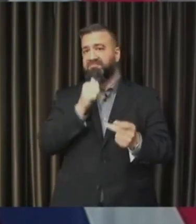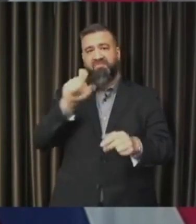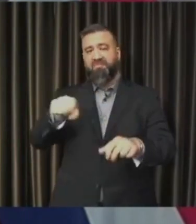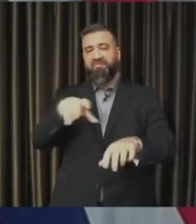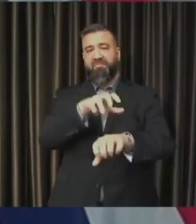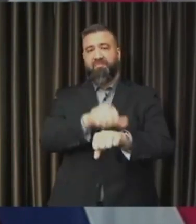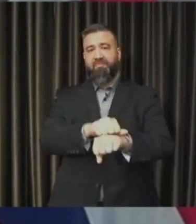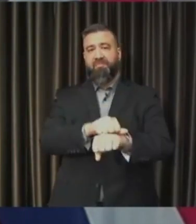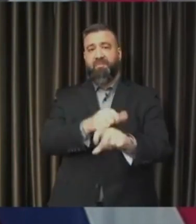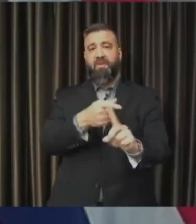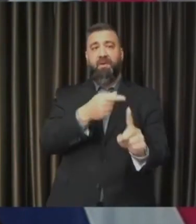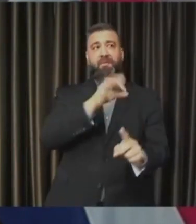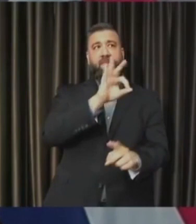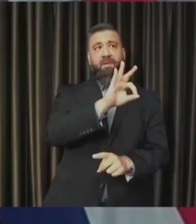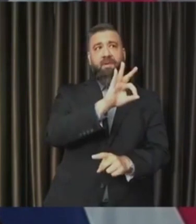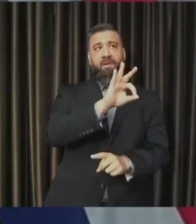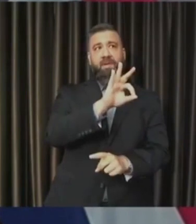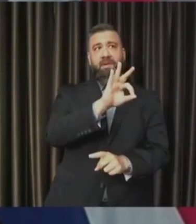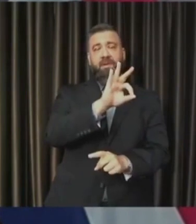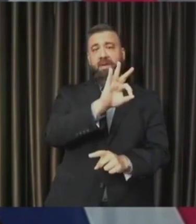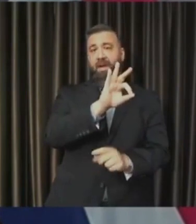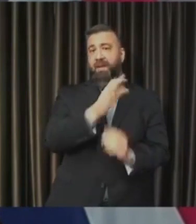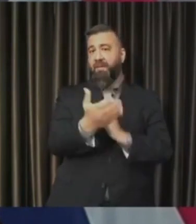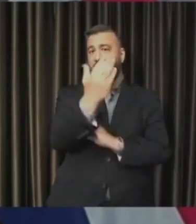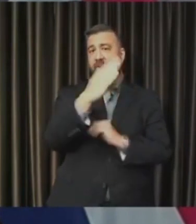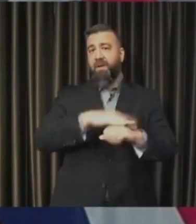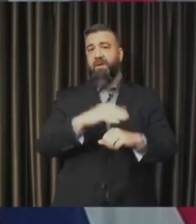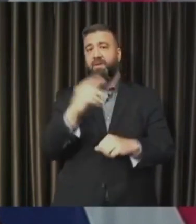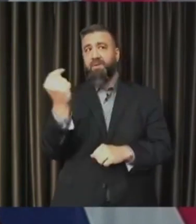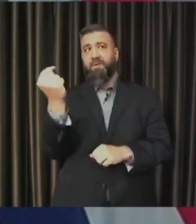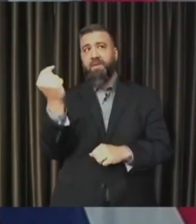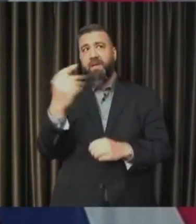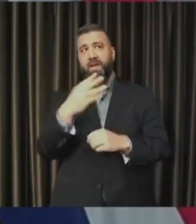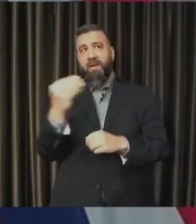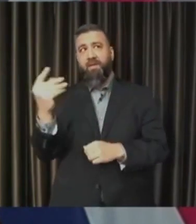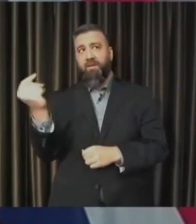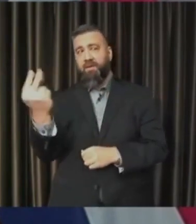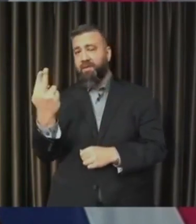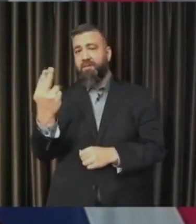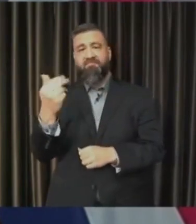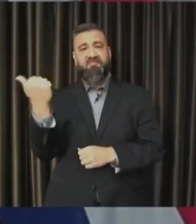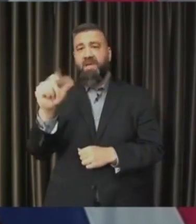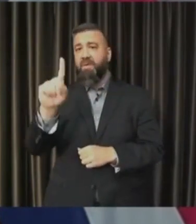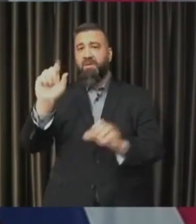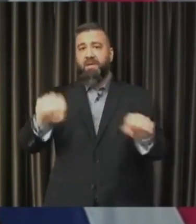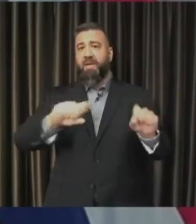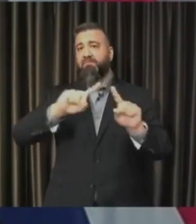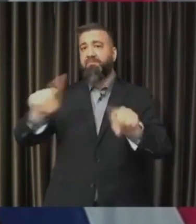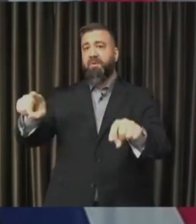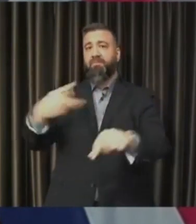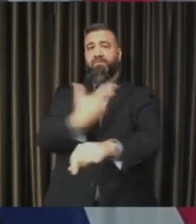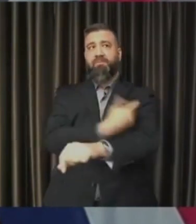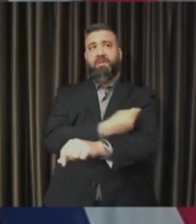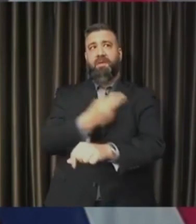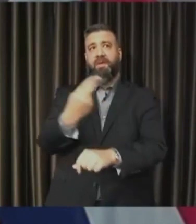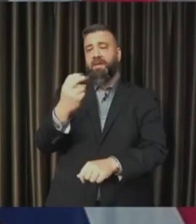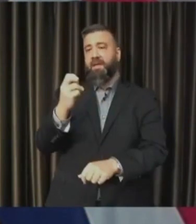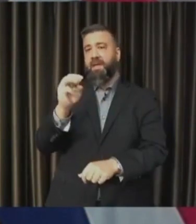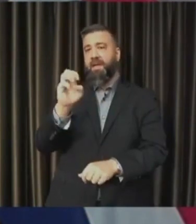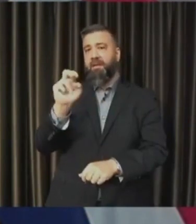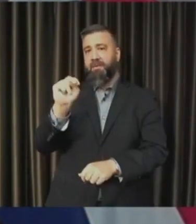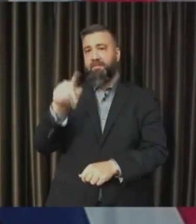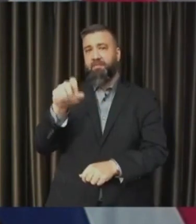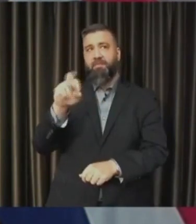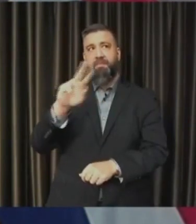noon on Tuesday and Thursday, anyone may walk up and get vaccinated at Heyman Park Community Center at 975